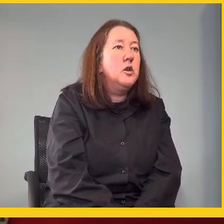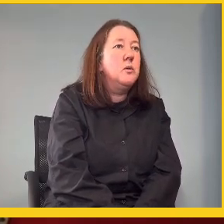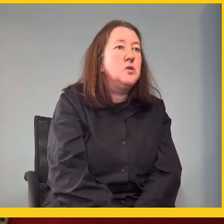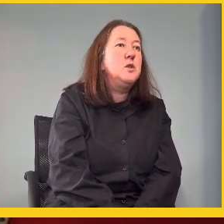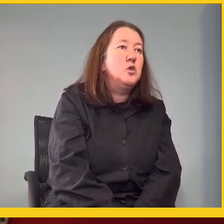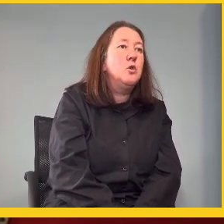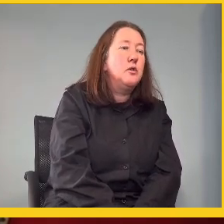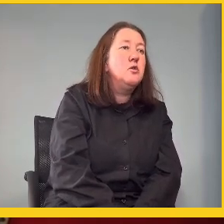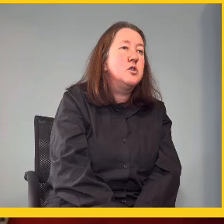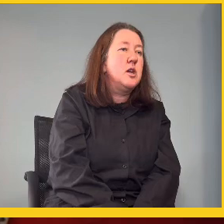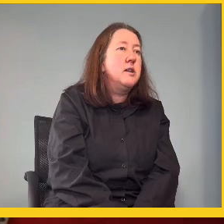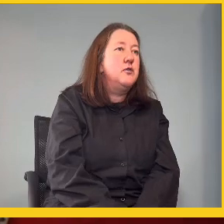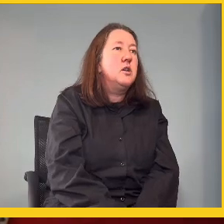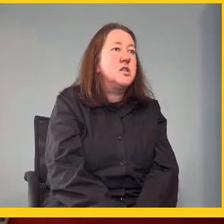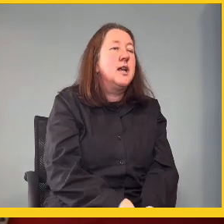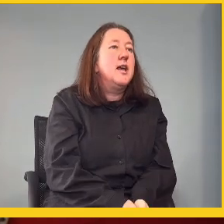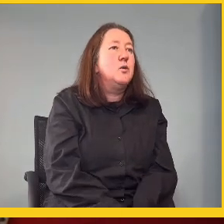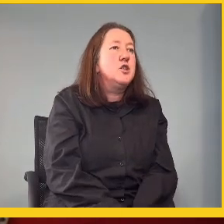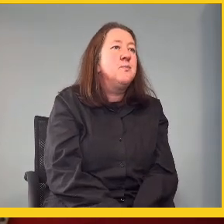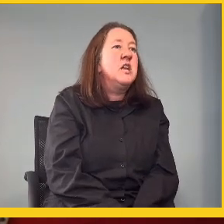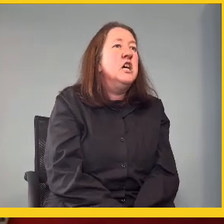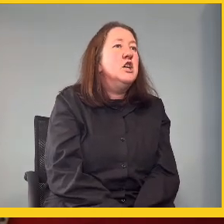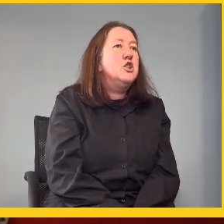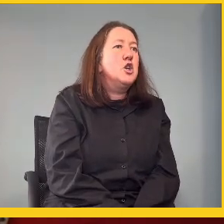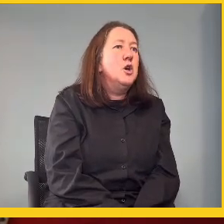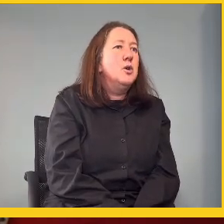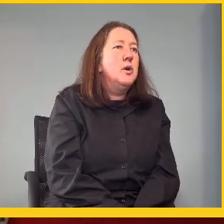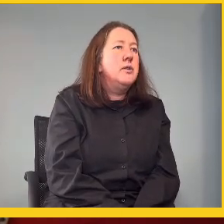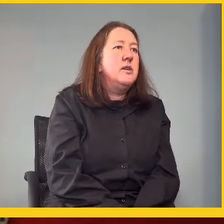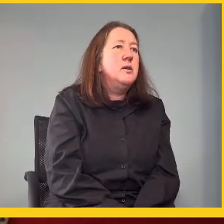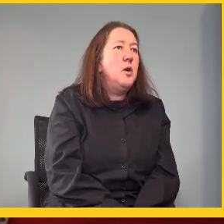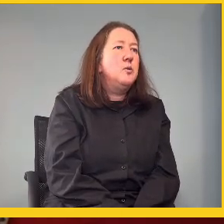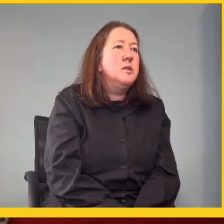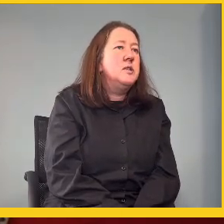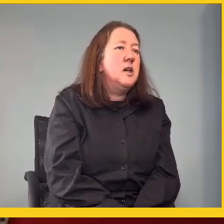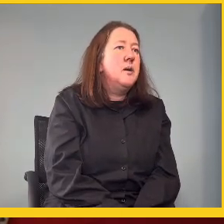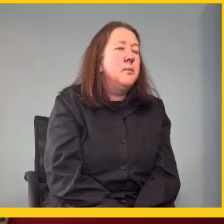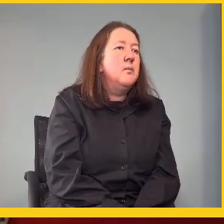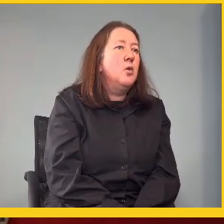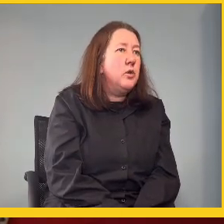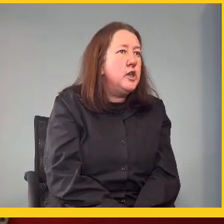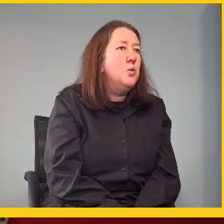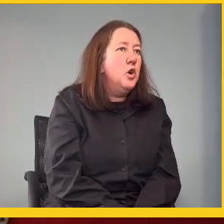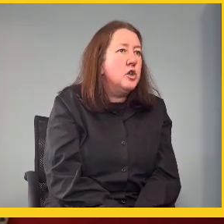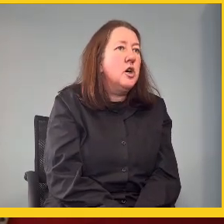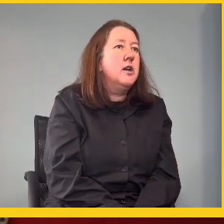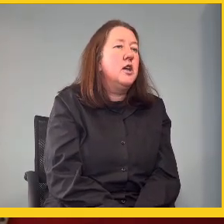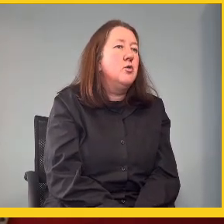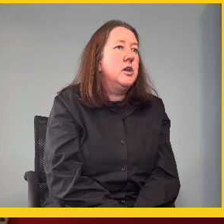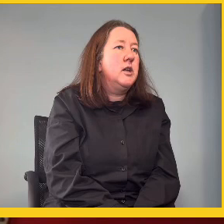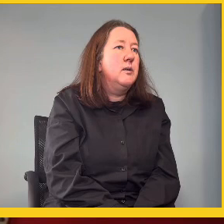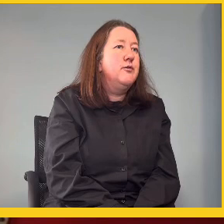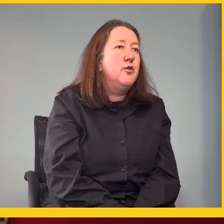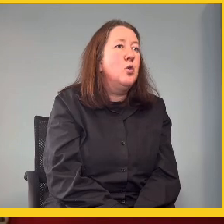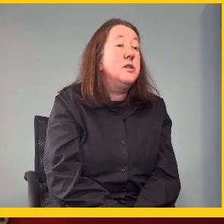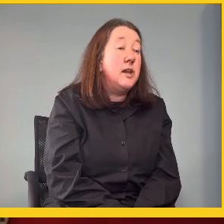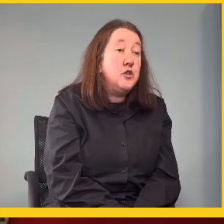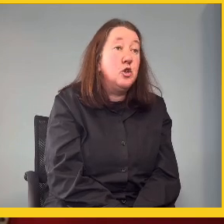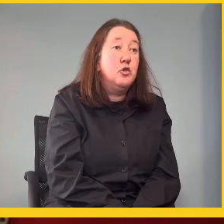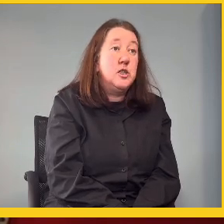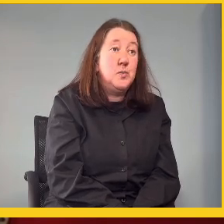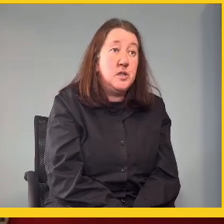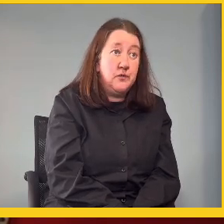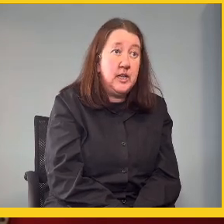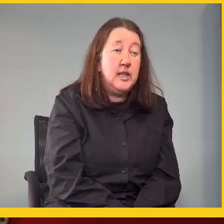that deaf children must be taught through South African Sign Language. So, the department already worked on a curriculum for